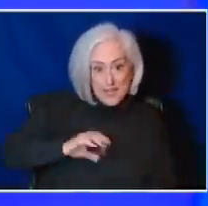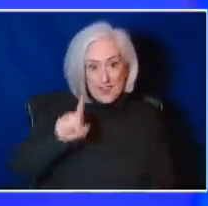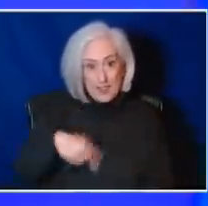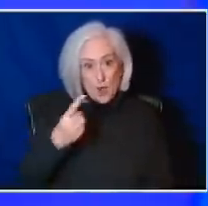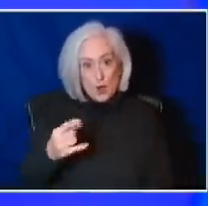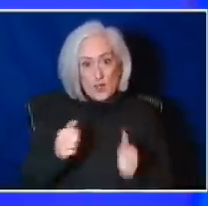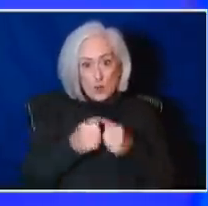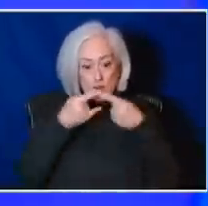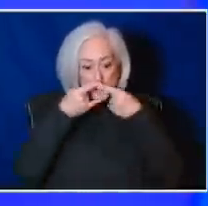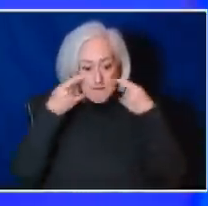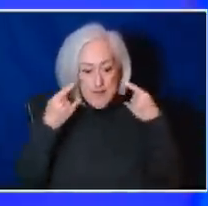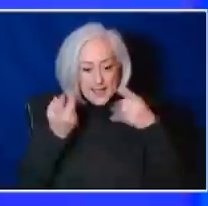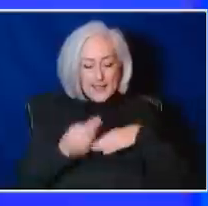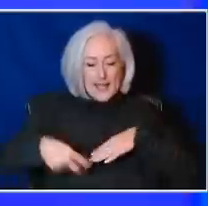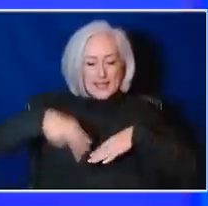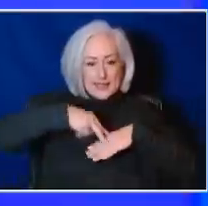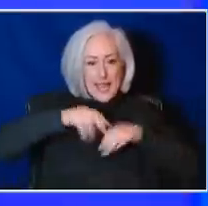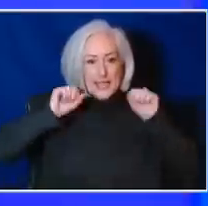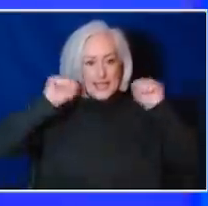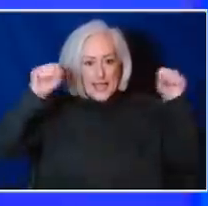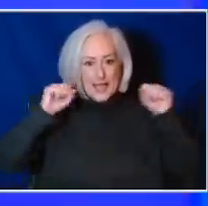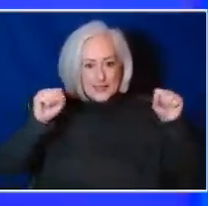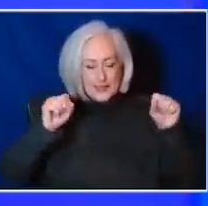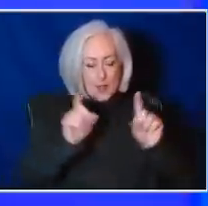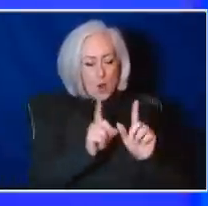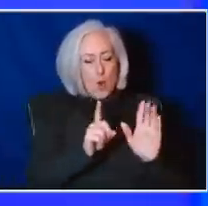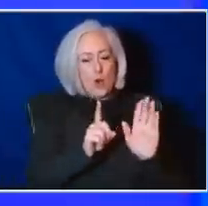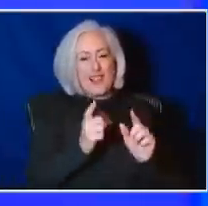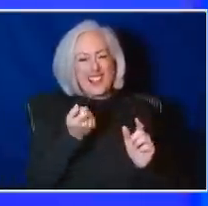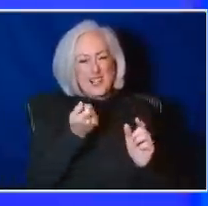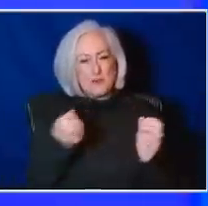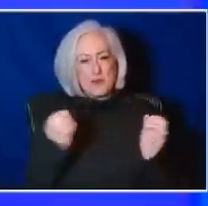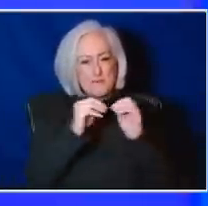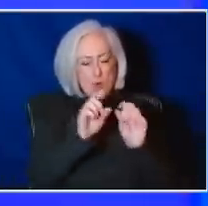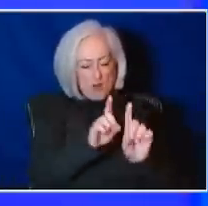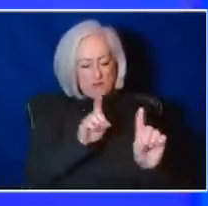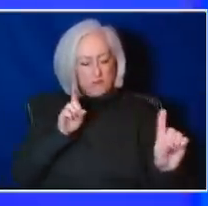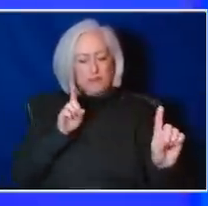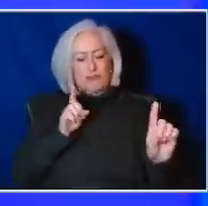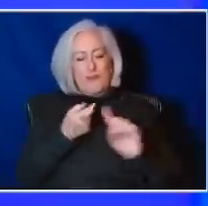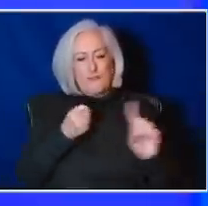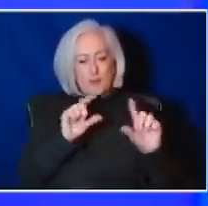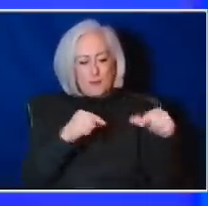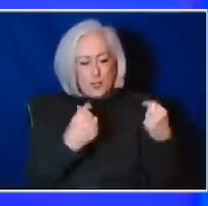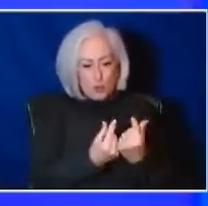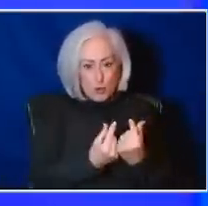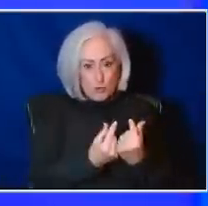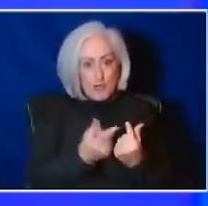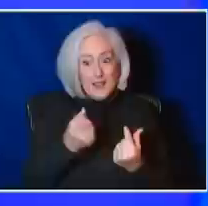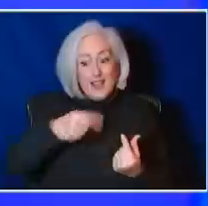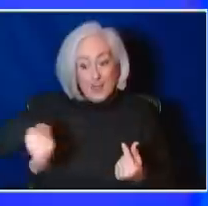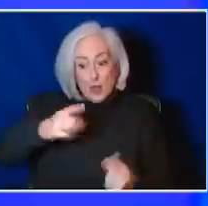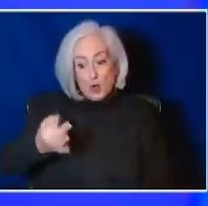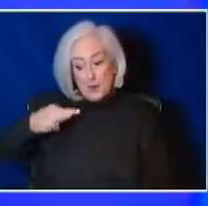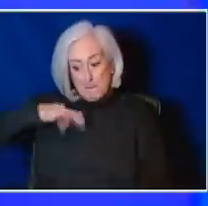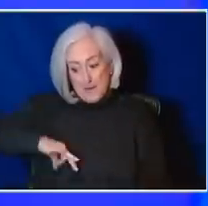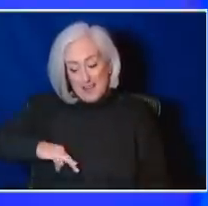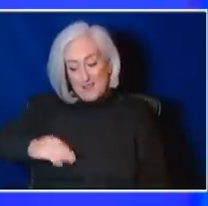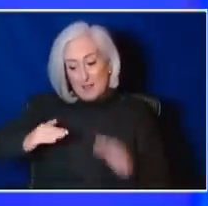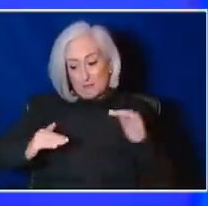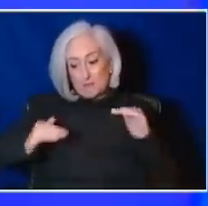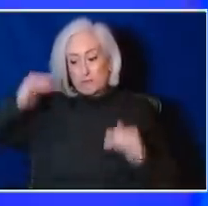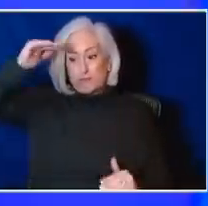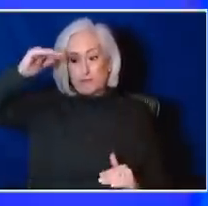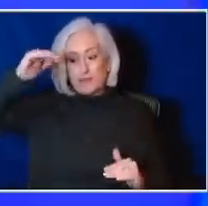and standing, you know, farther away from the group than everybody else's, things like that, then those benefits may outweigh the risks for you.